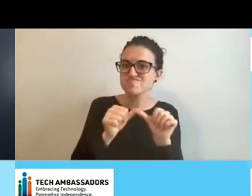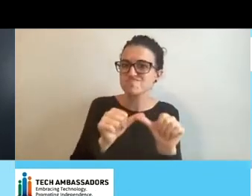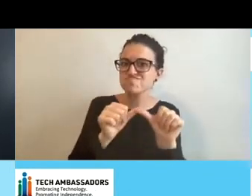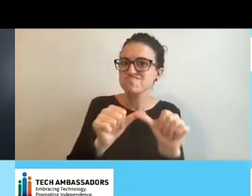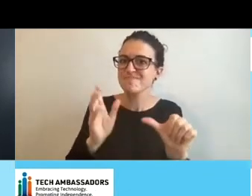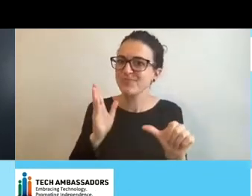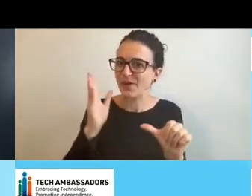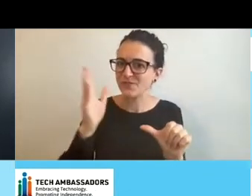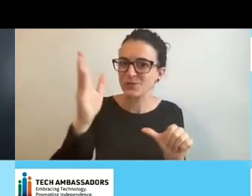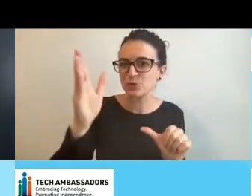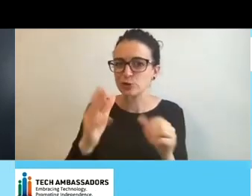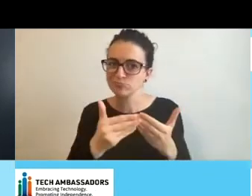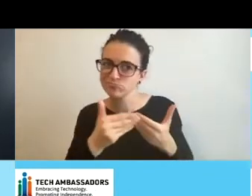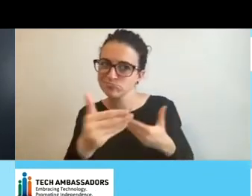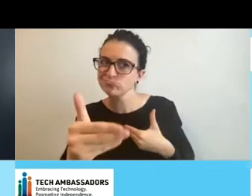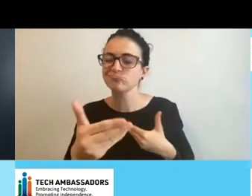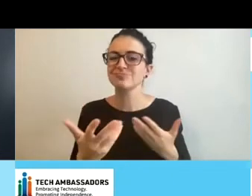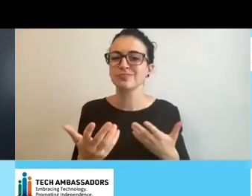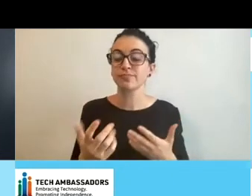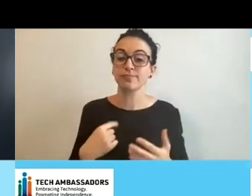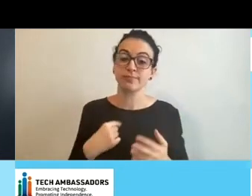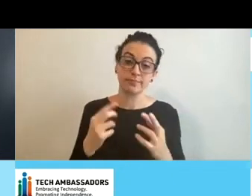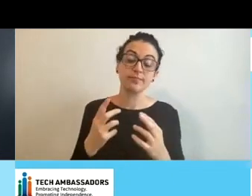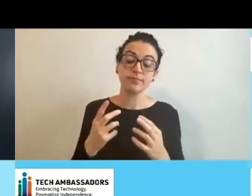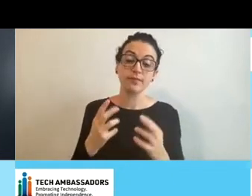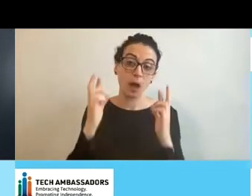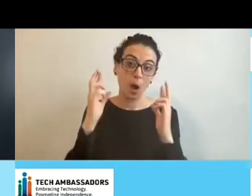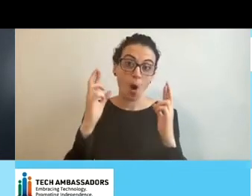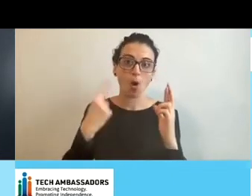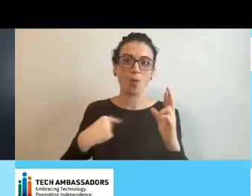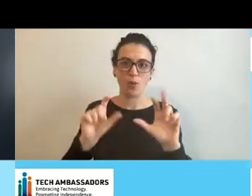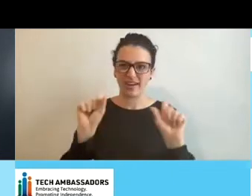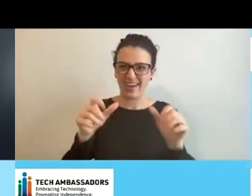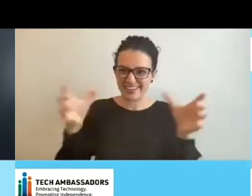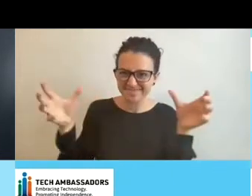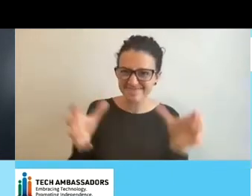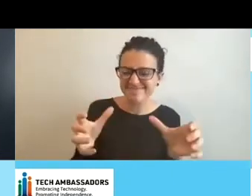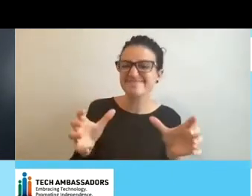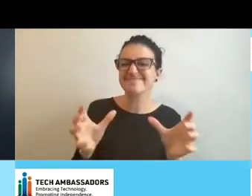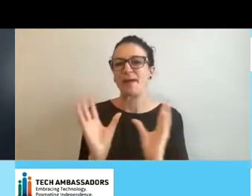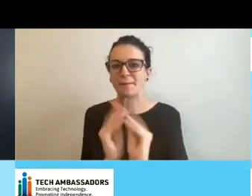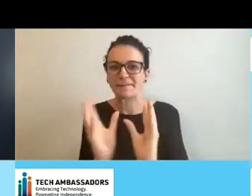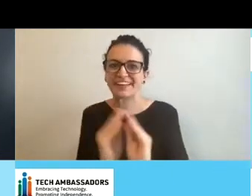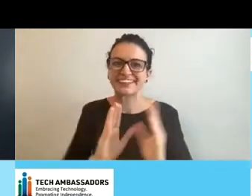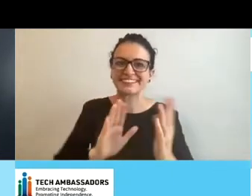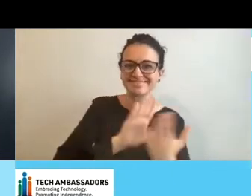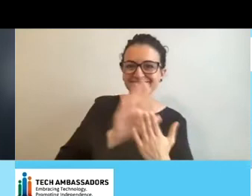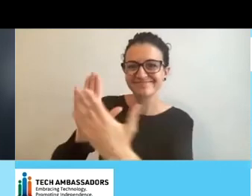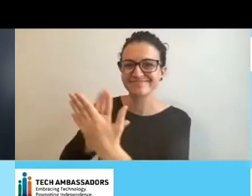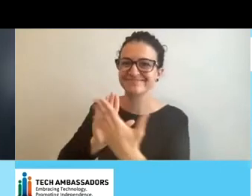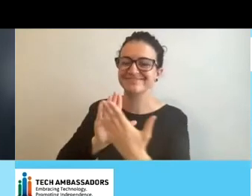and like we can all get together because I've wanted to meet all the other